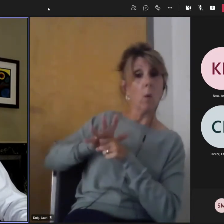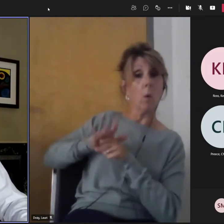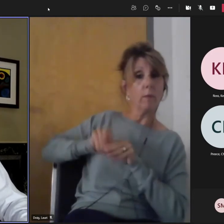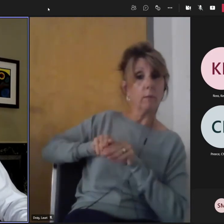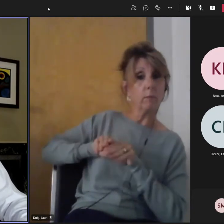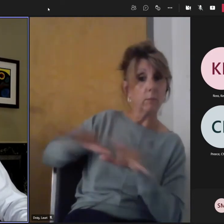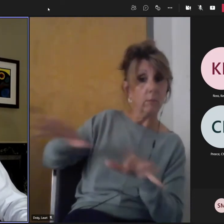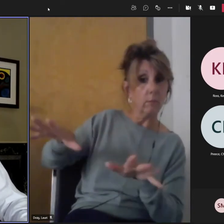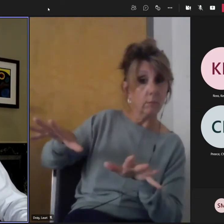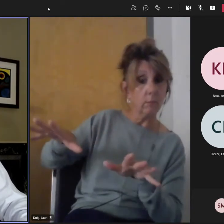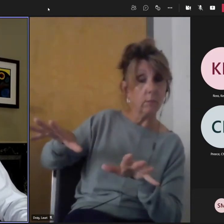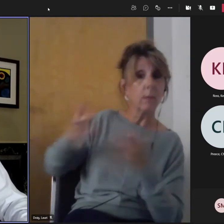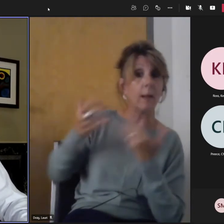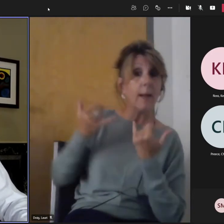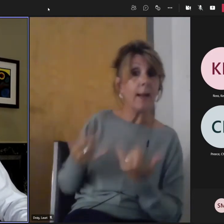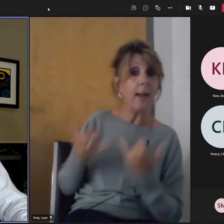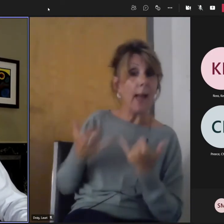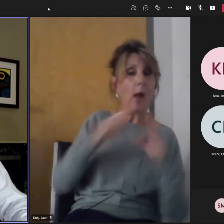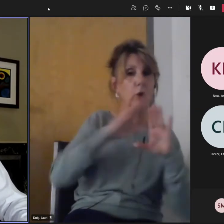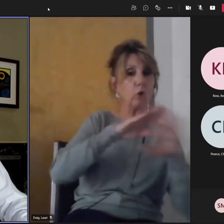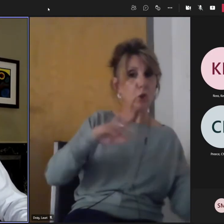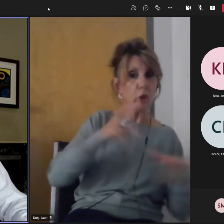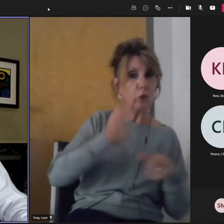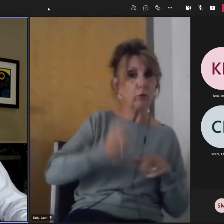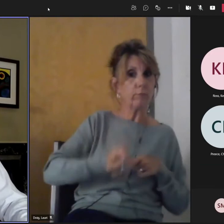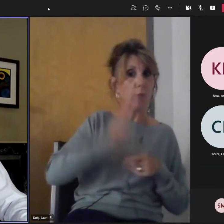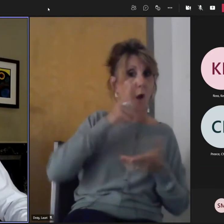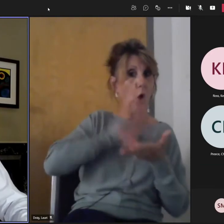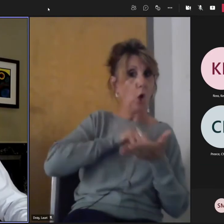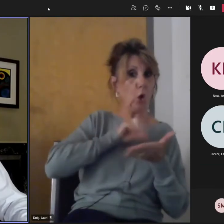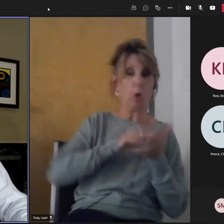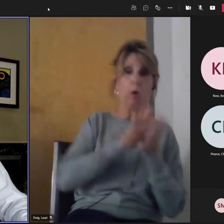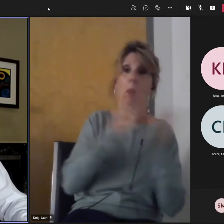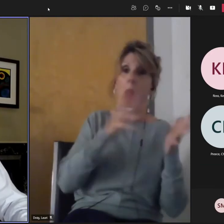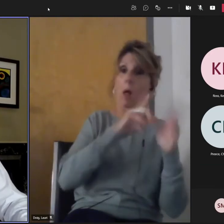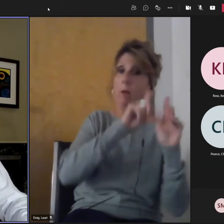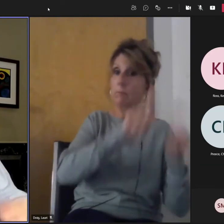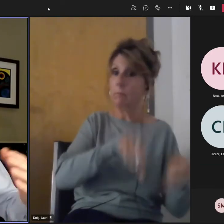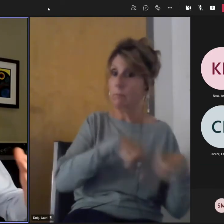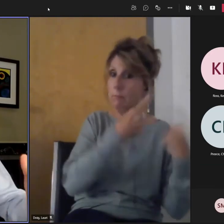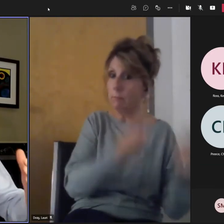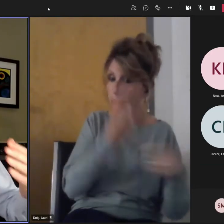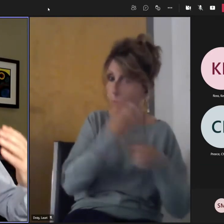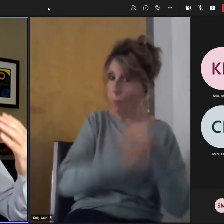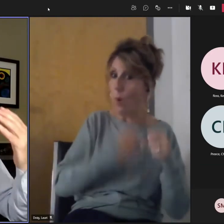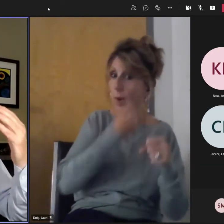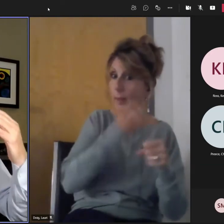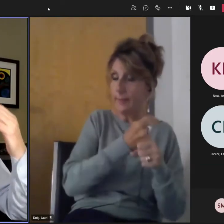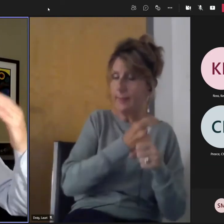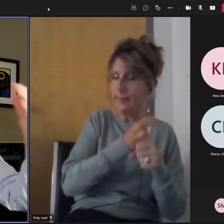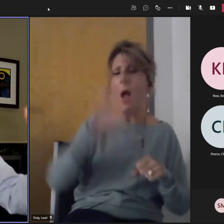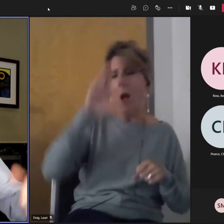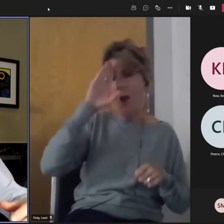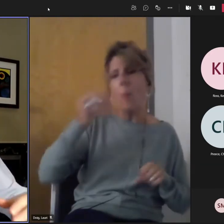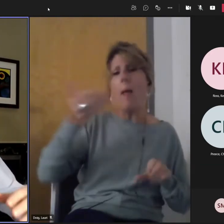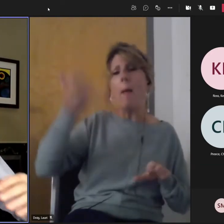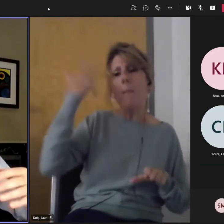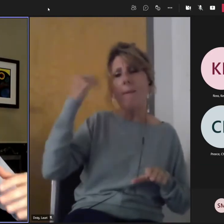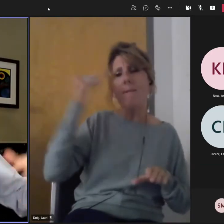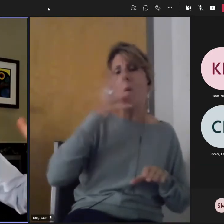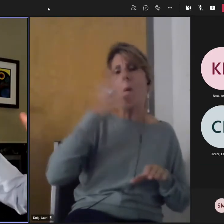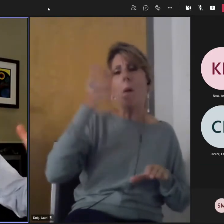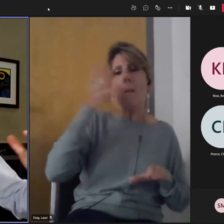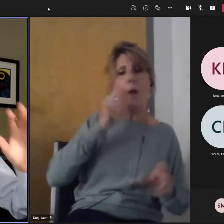parents are more aware of learning than they ever have been. They're more sure they had the hardships of being